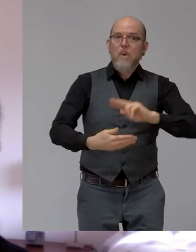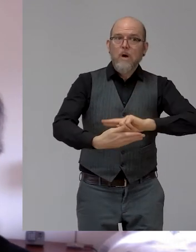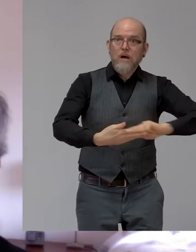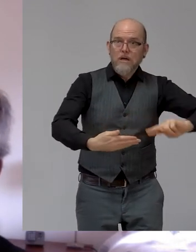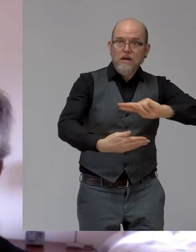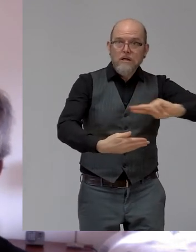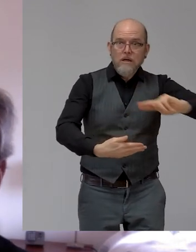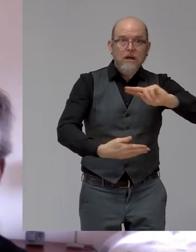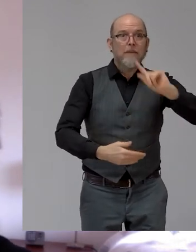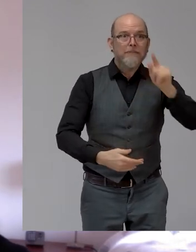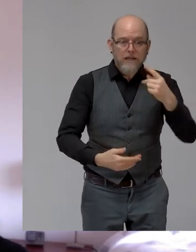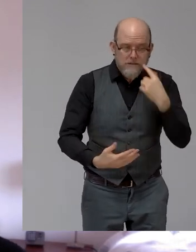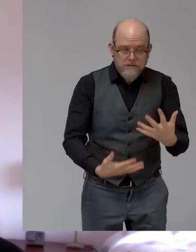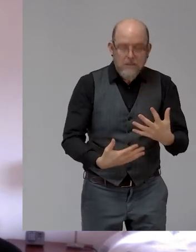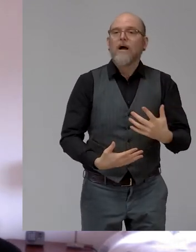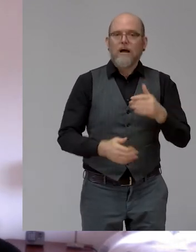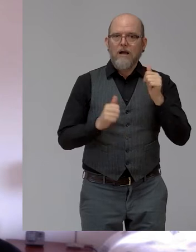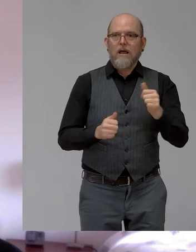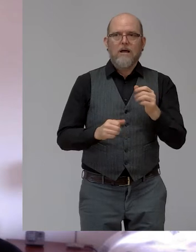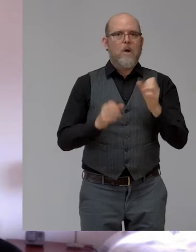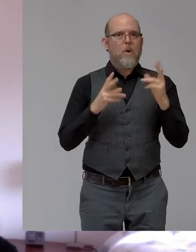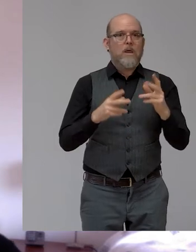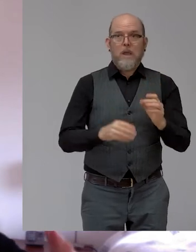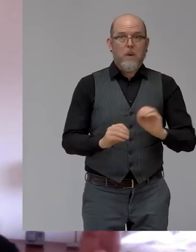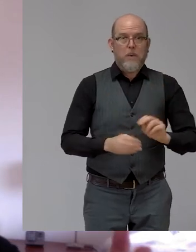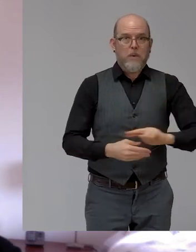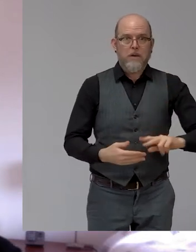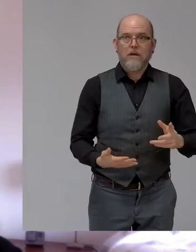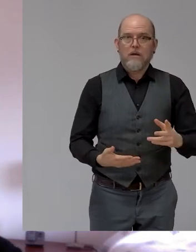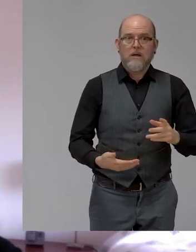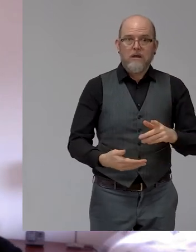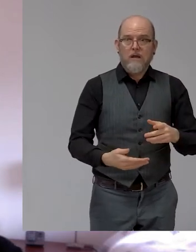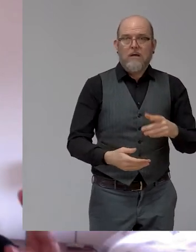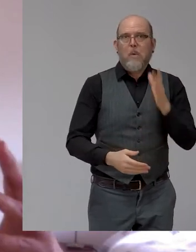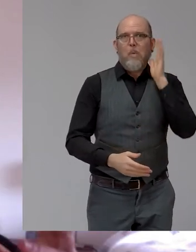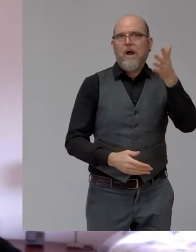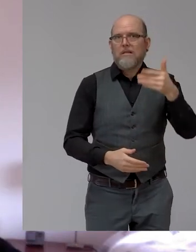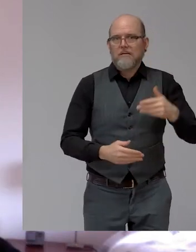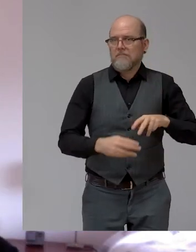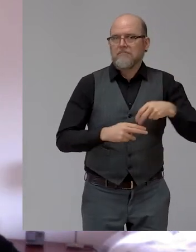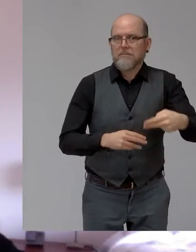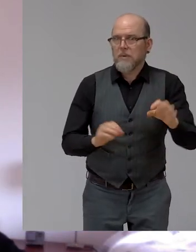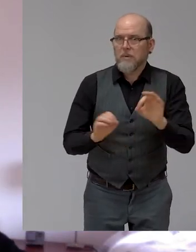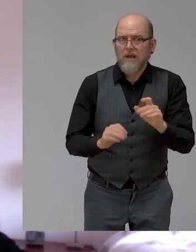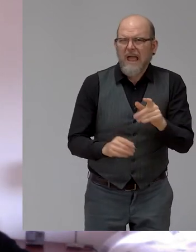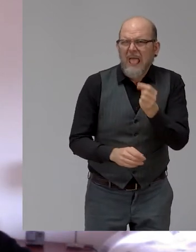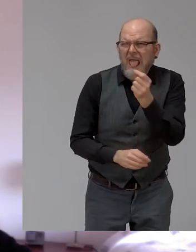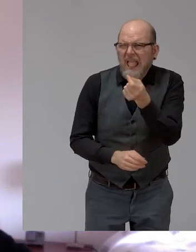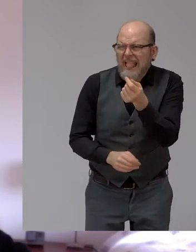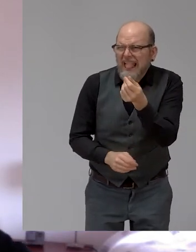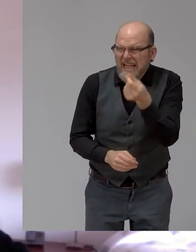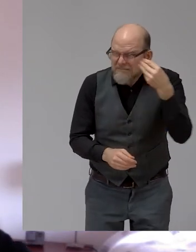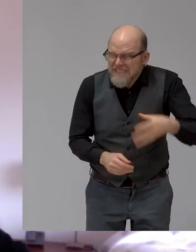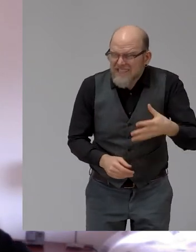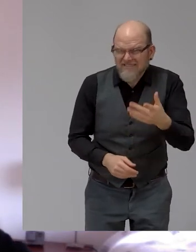that people were missing the step and taking a tumble. So how hard and how expensive is it just to put a